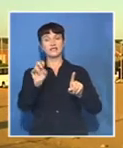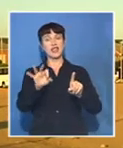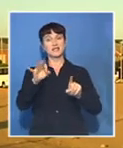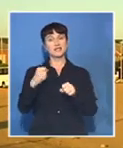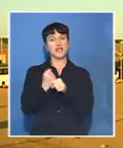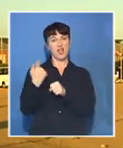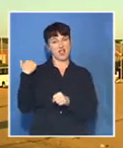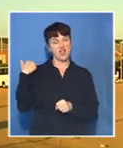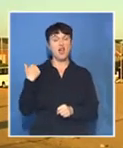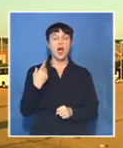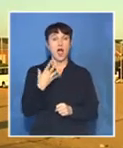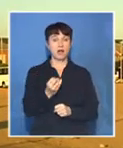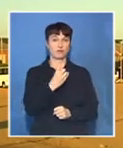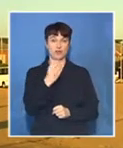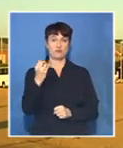2013.